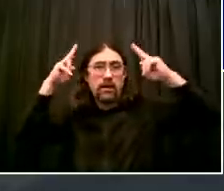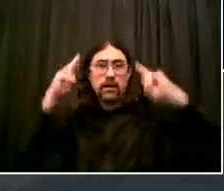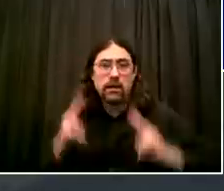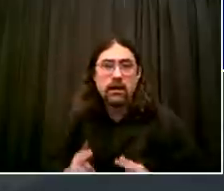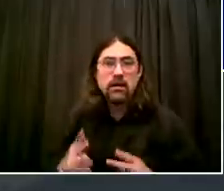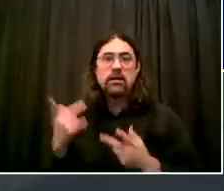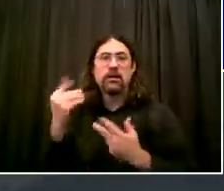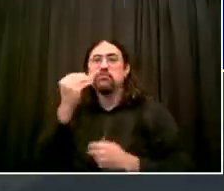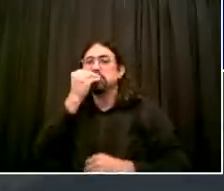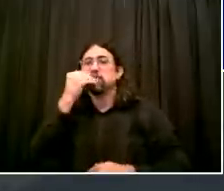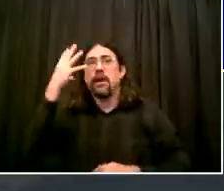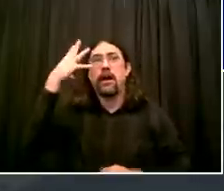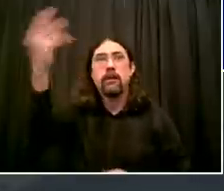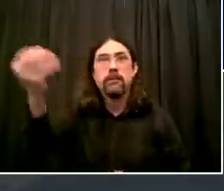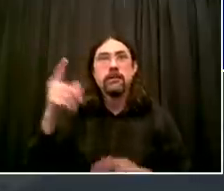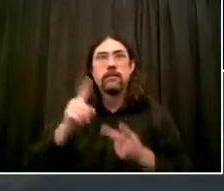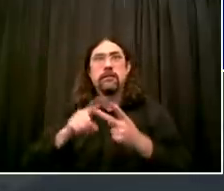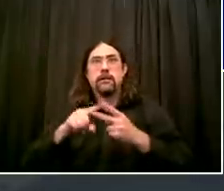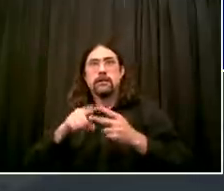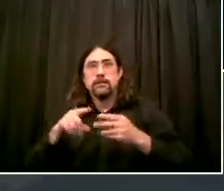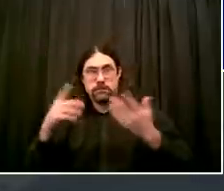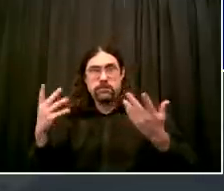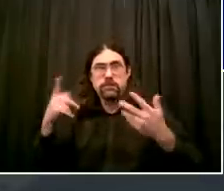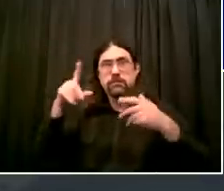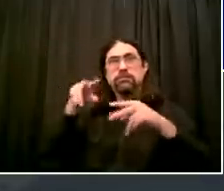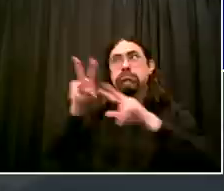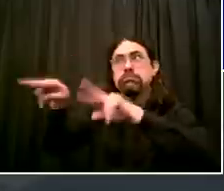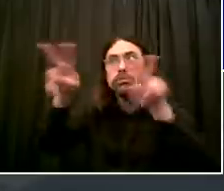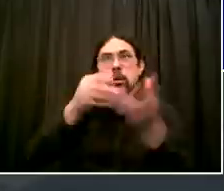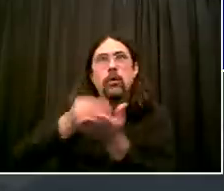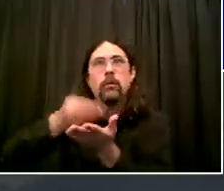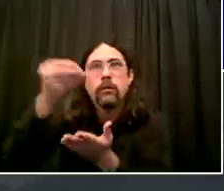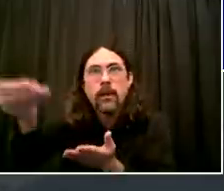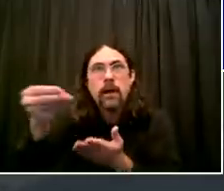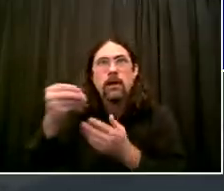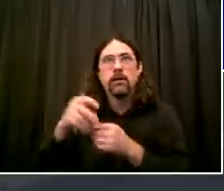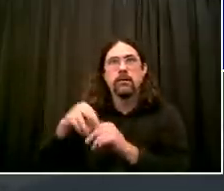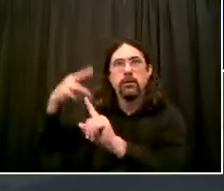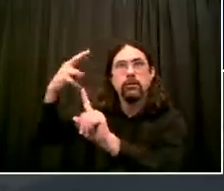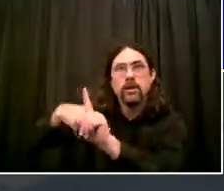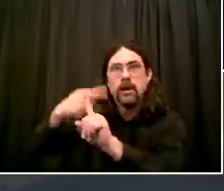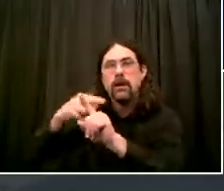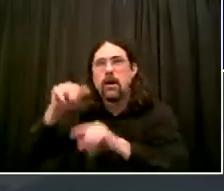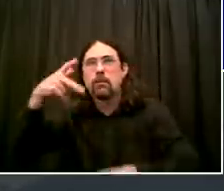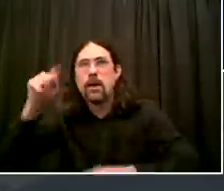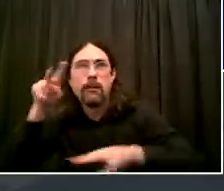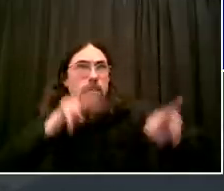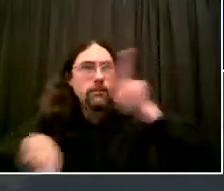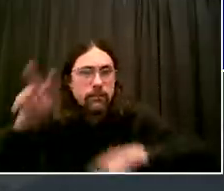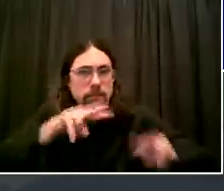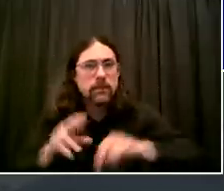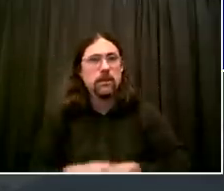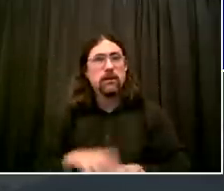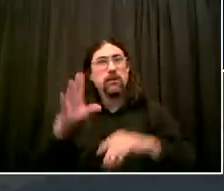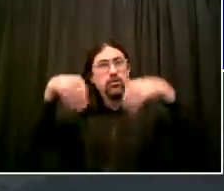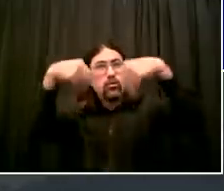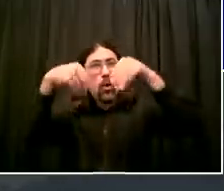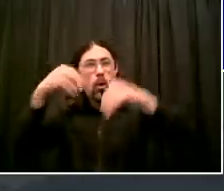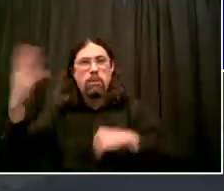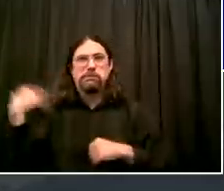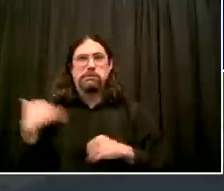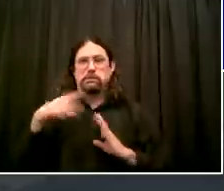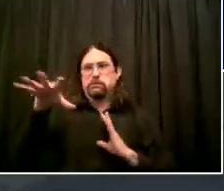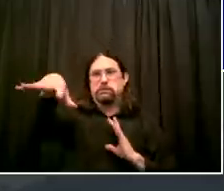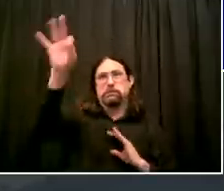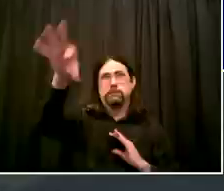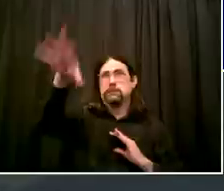So very happy they're coming back. Outdoor dining. And I'm going to talk about that in a moment. We have very exciting news about outdoor dining today.